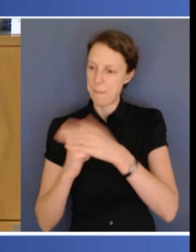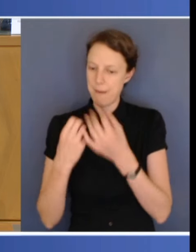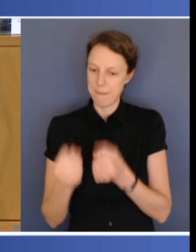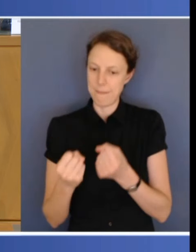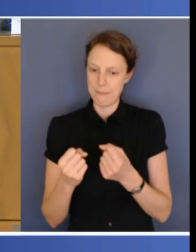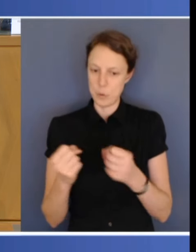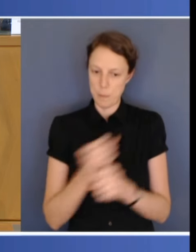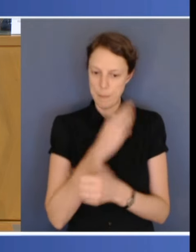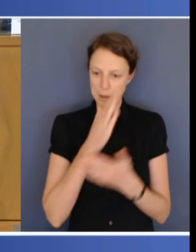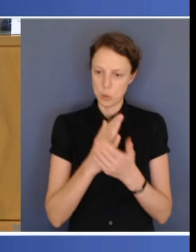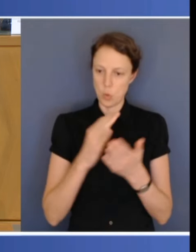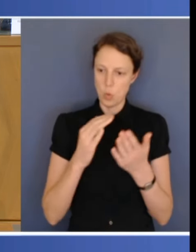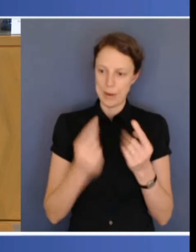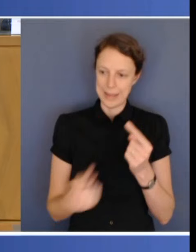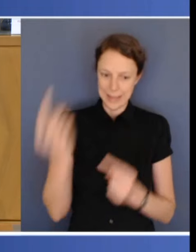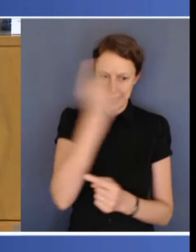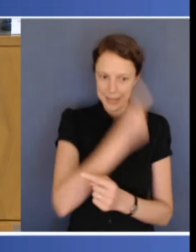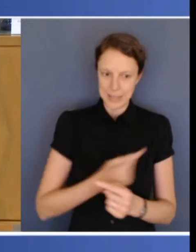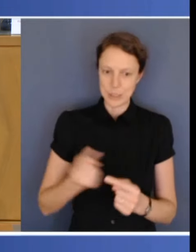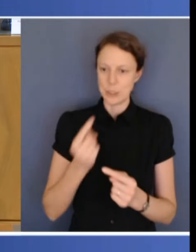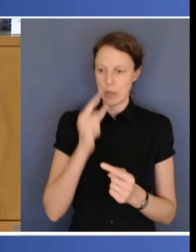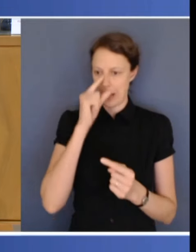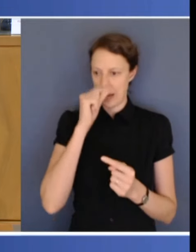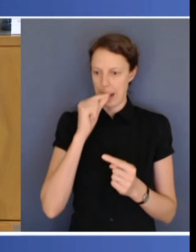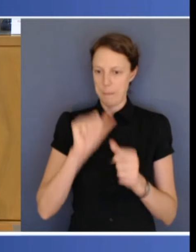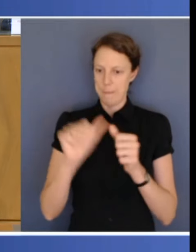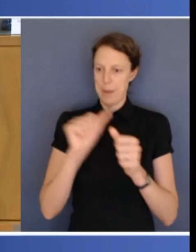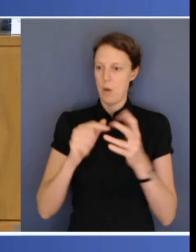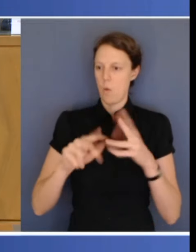state and territory will be better off. Katina?